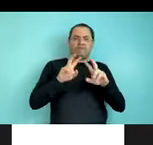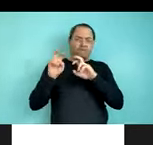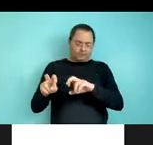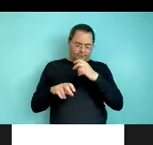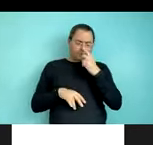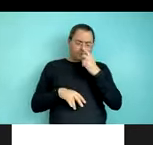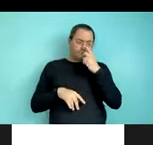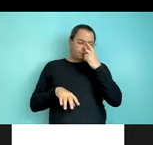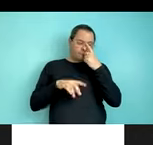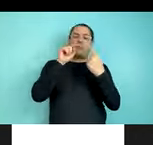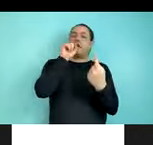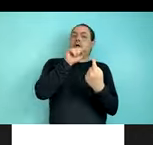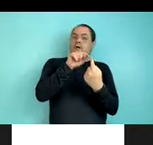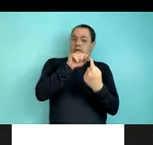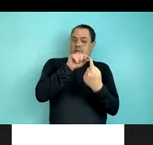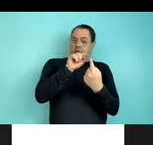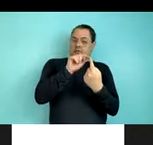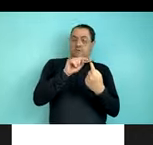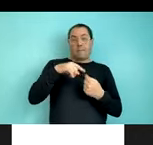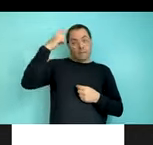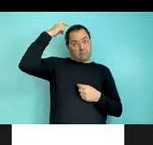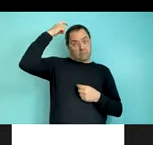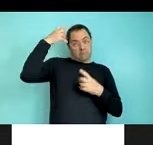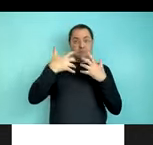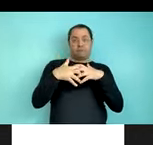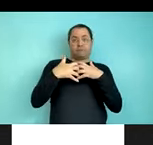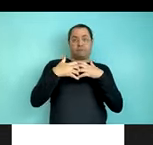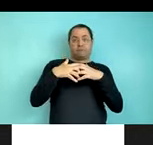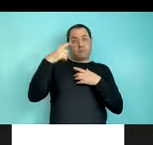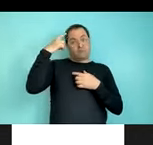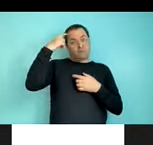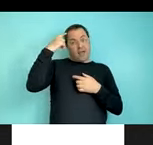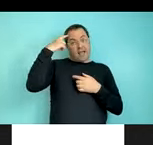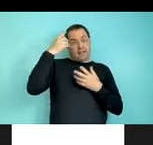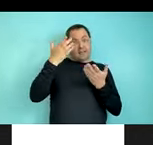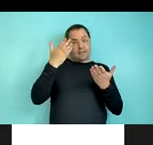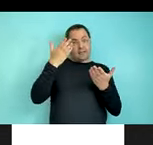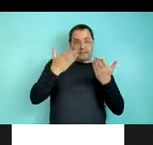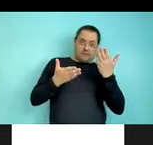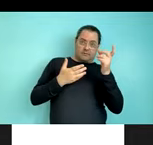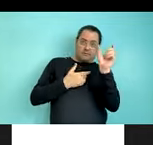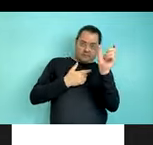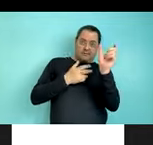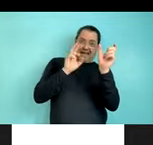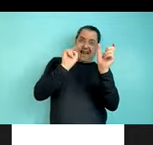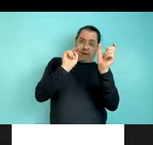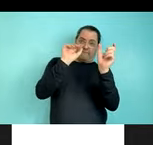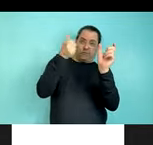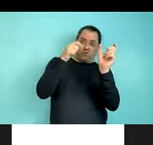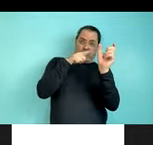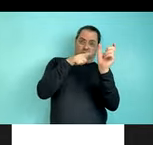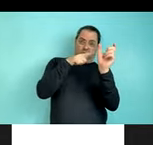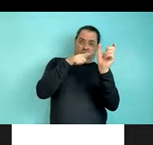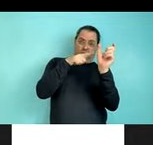ask whether there's a cognitive bias for the noun before adjective order, and ask if one of the reasons for this